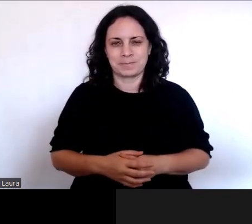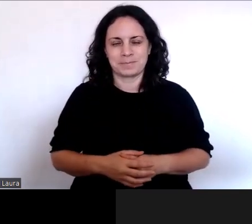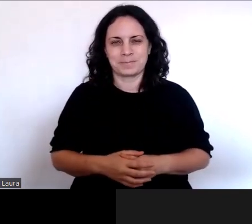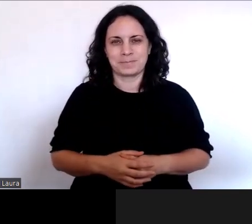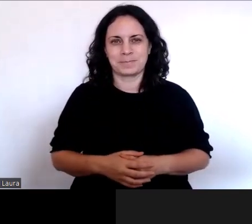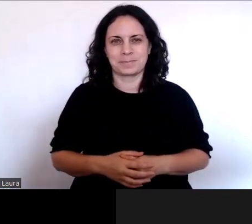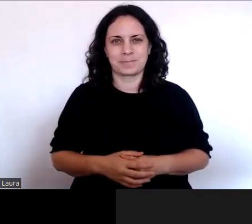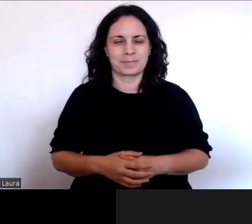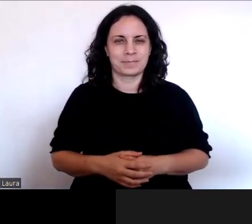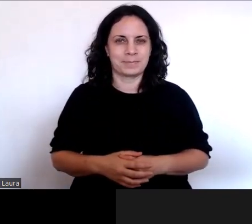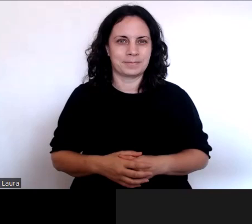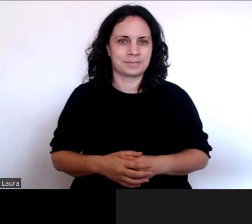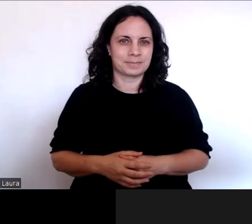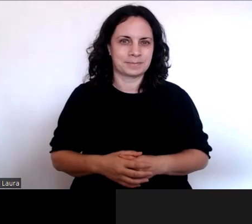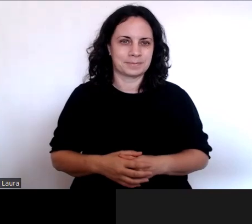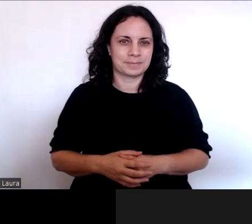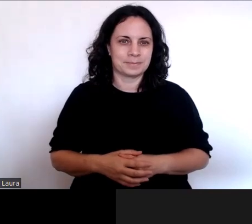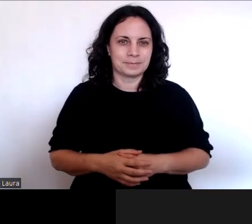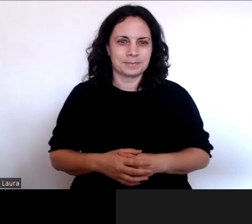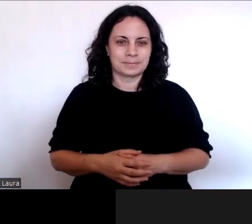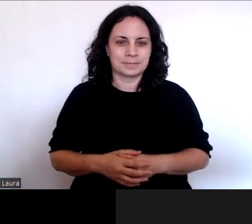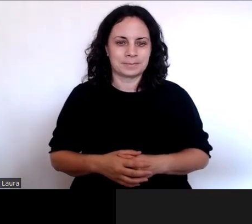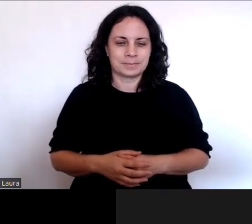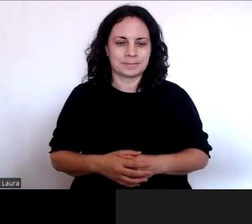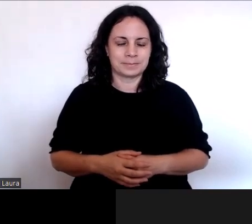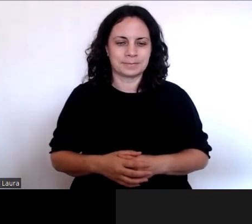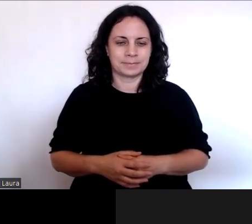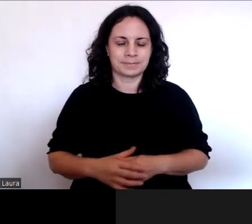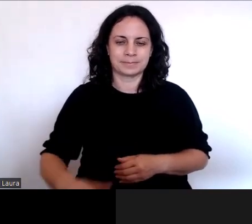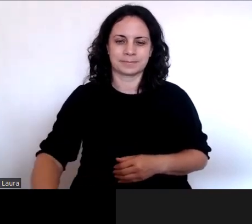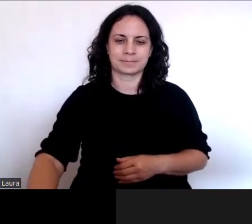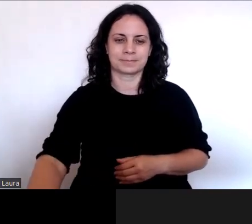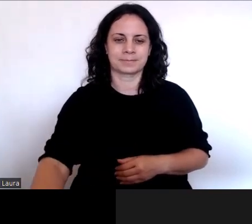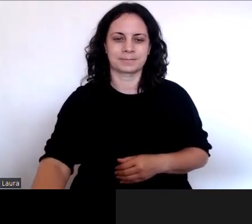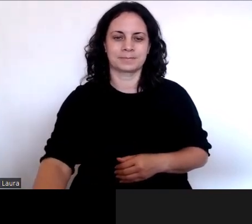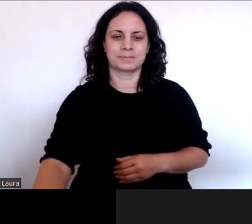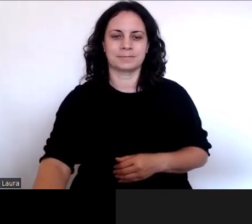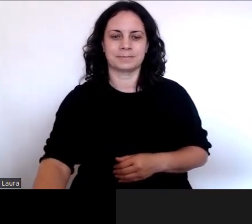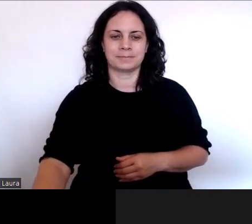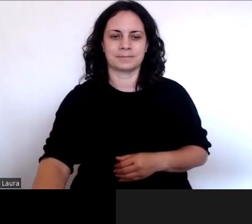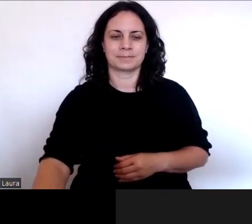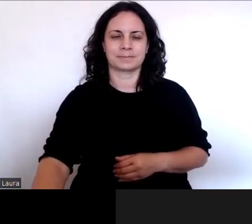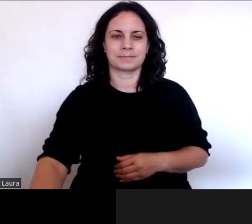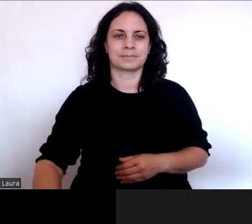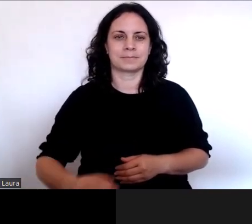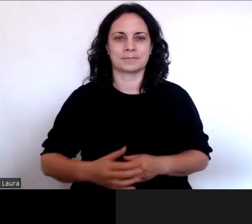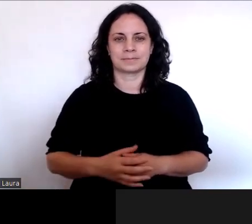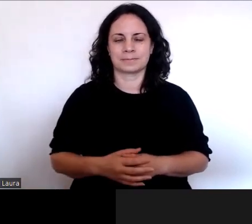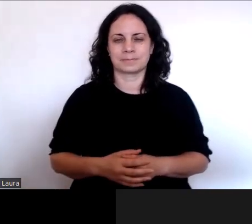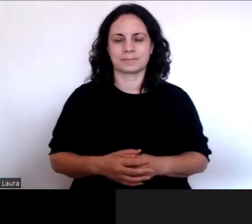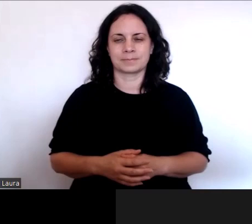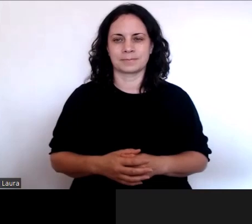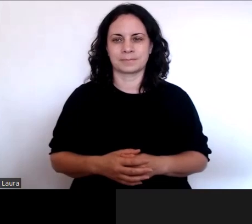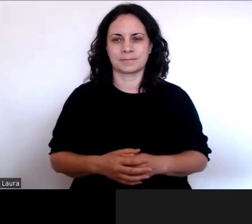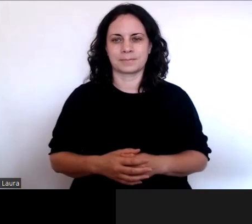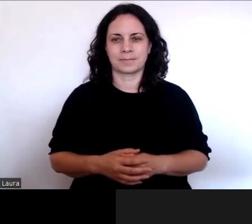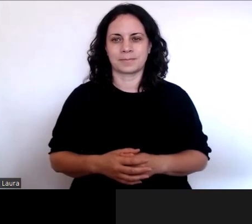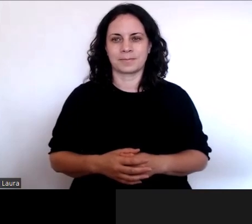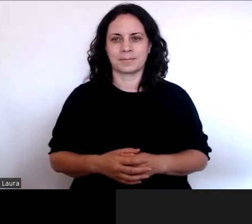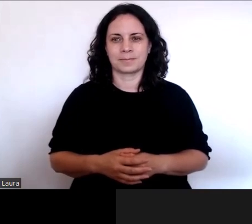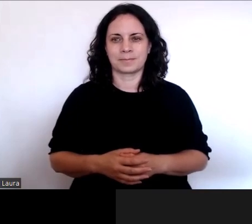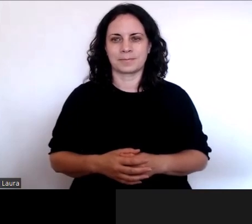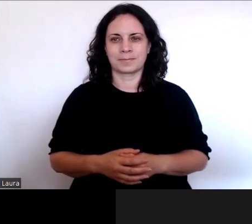Maybe I can answer a question that came in about